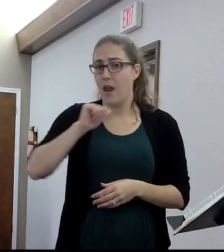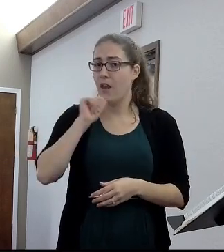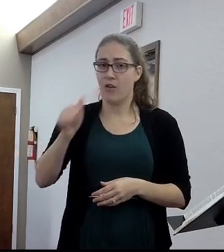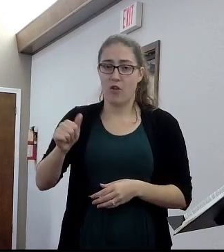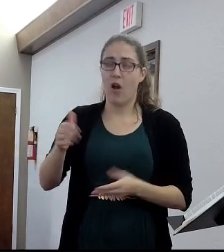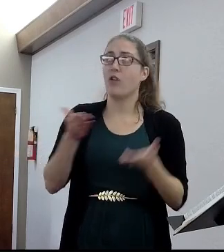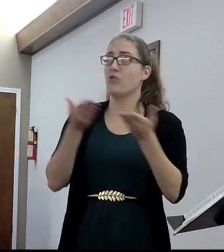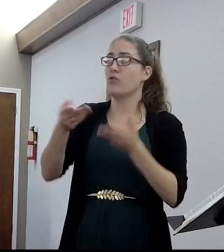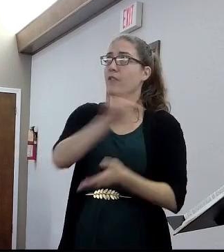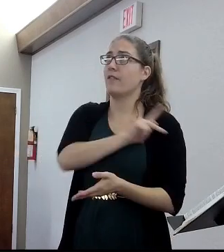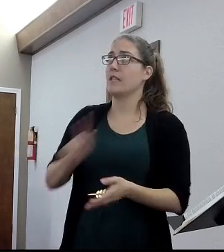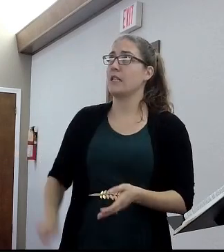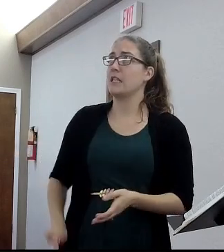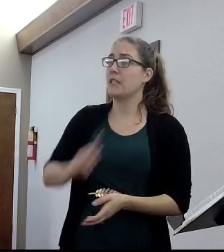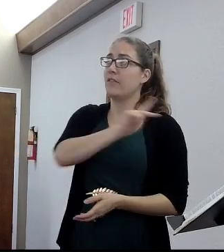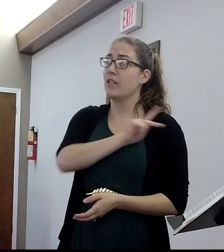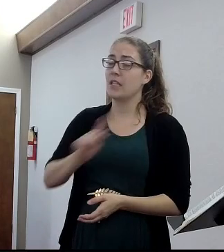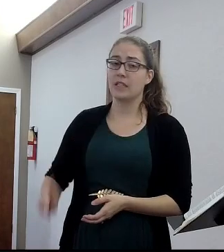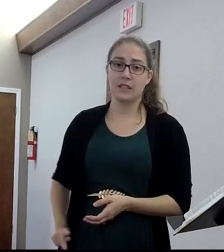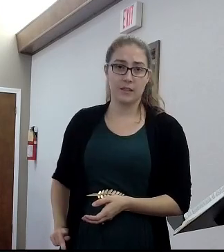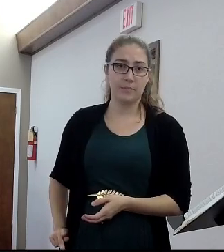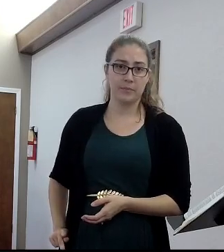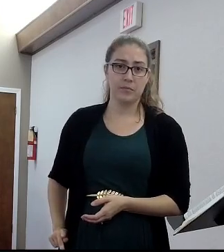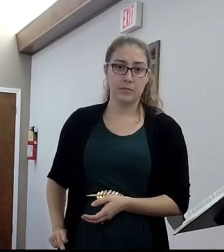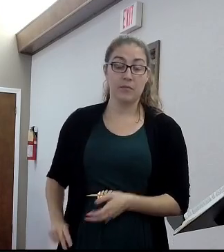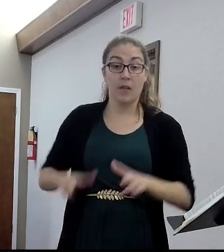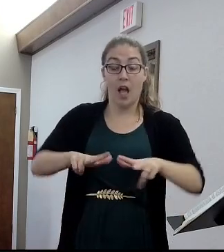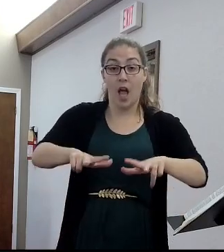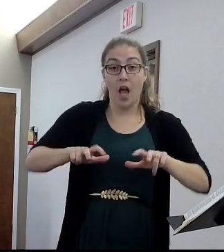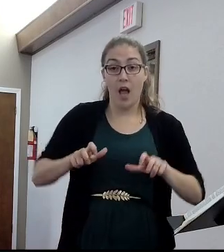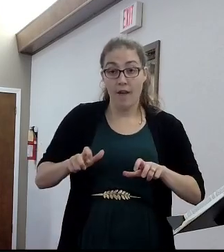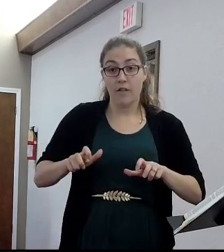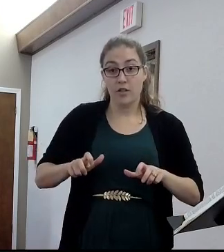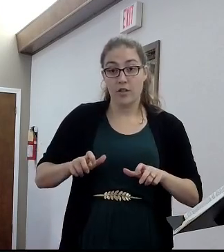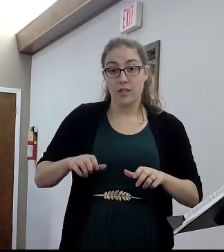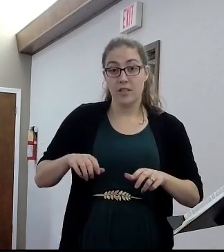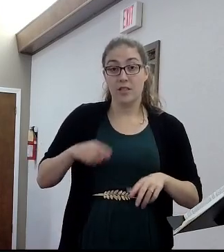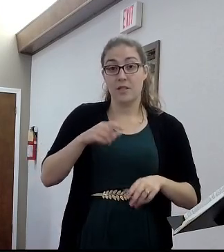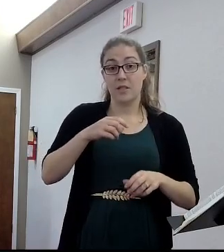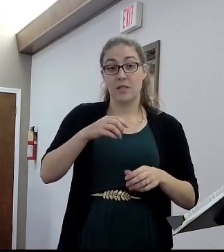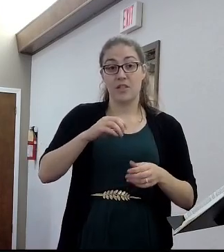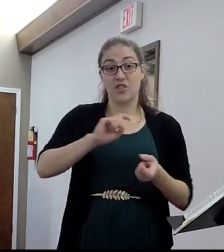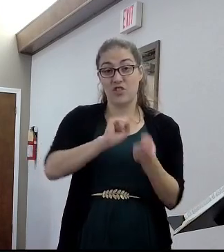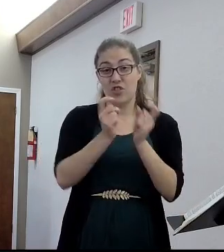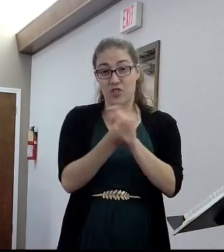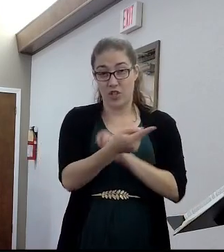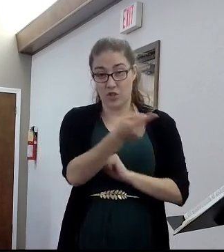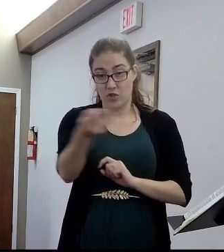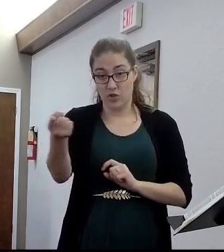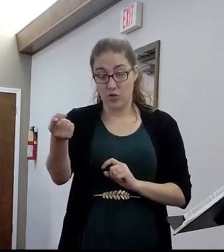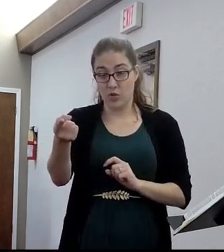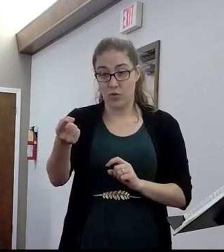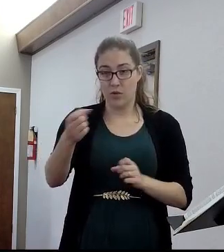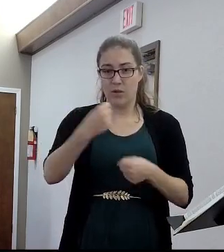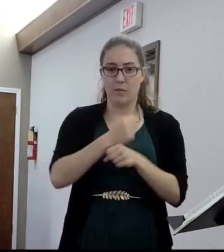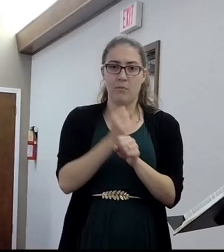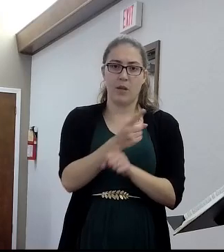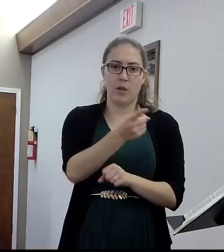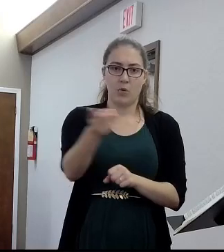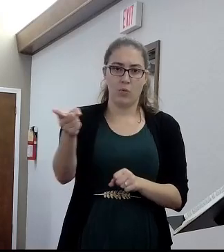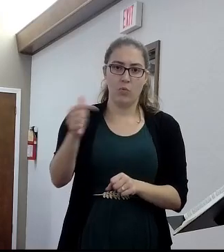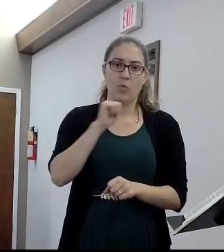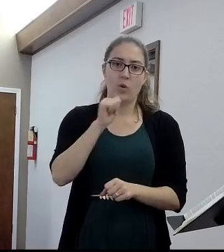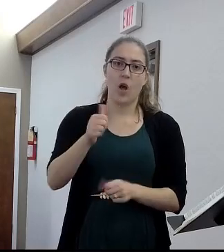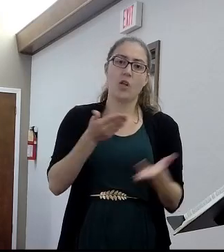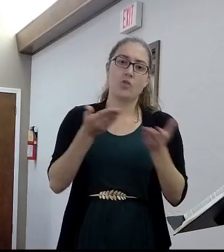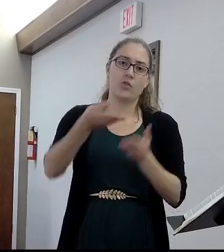the king of kings. You see, covetousness will literally turn you from serving God for many reasons, but particularly in